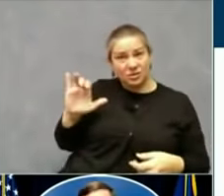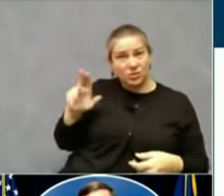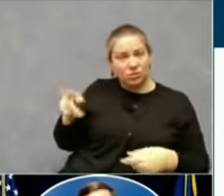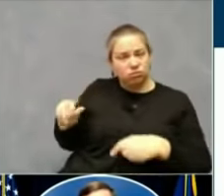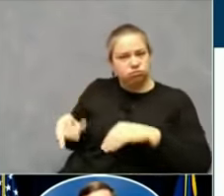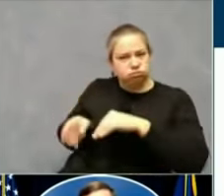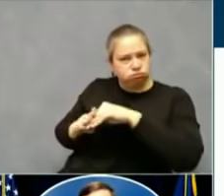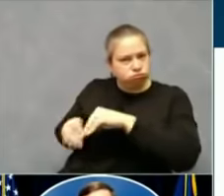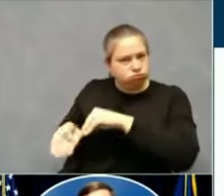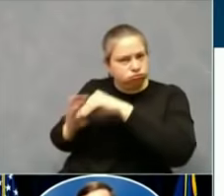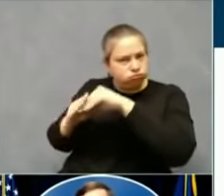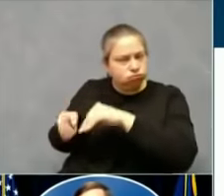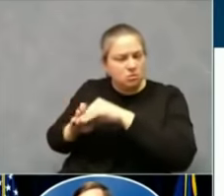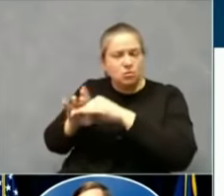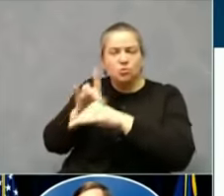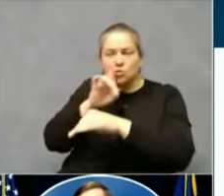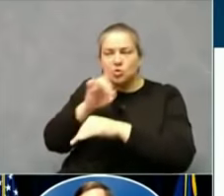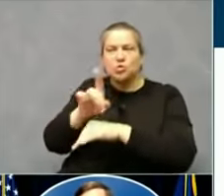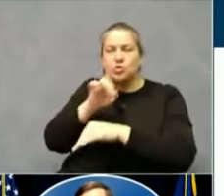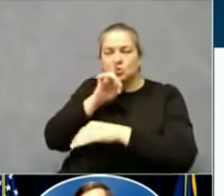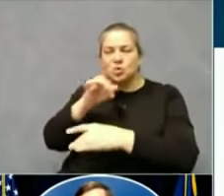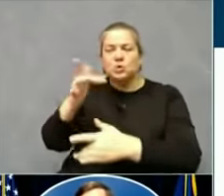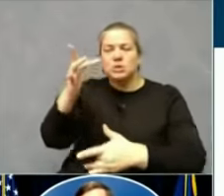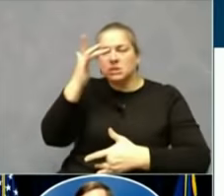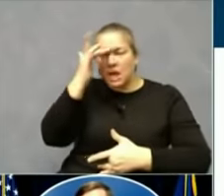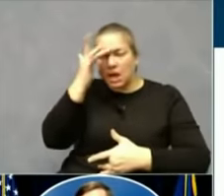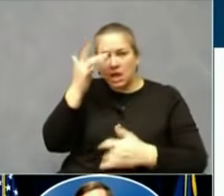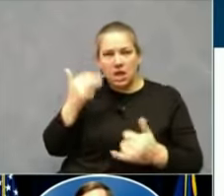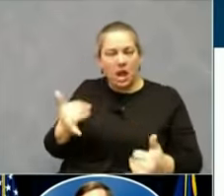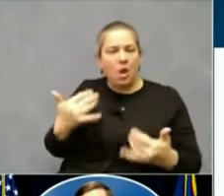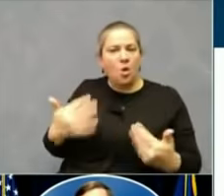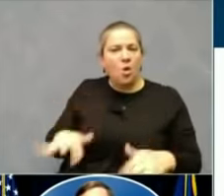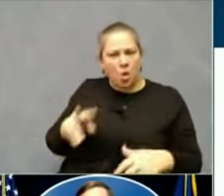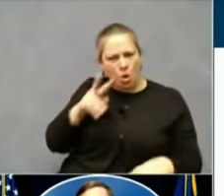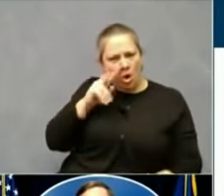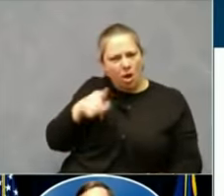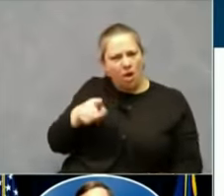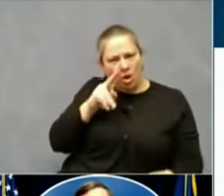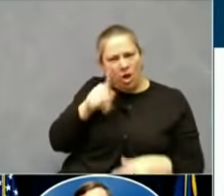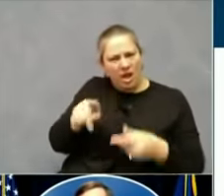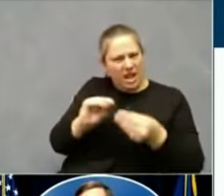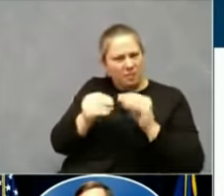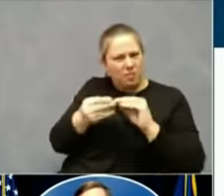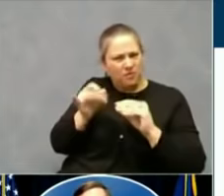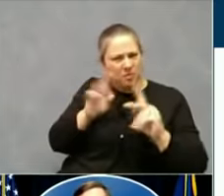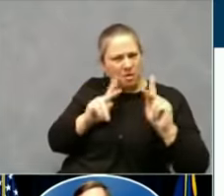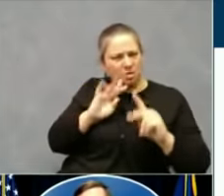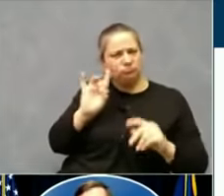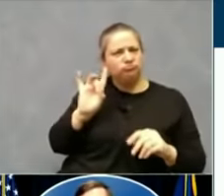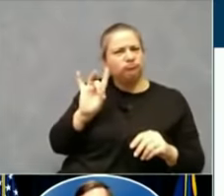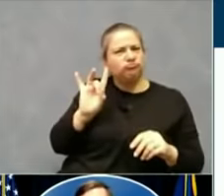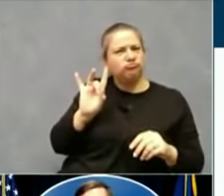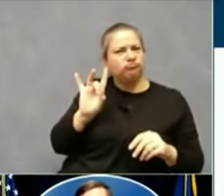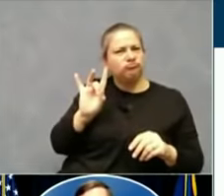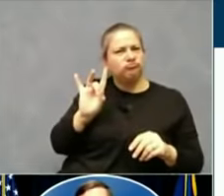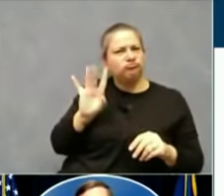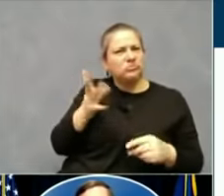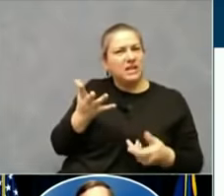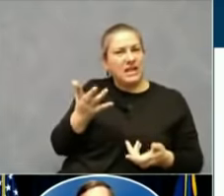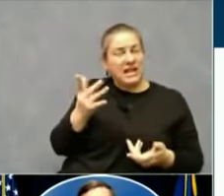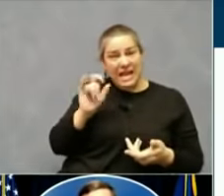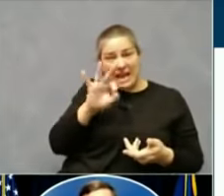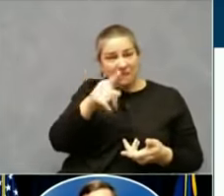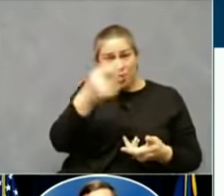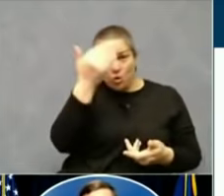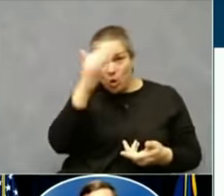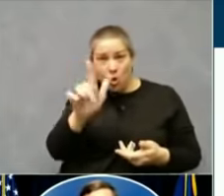look at this, just know these are your fellow Kentuckians. If it's not somebody you know, you're really lucky at the moment and you're